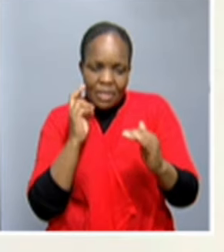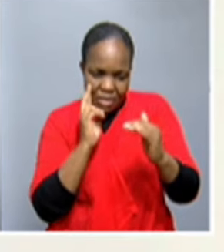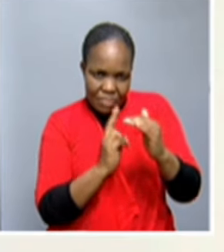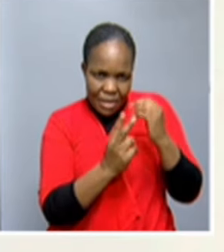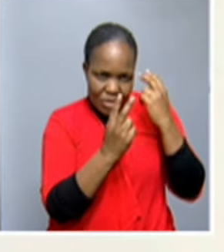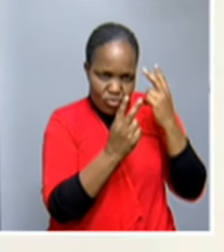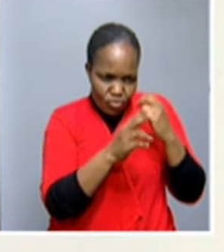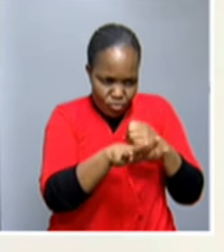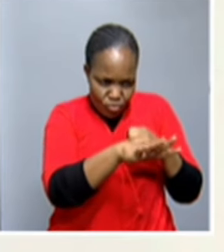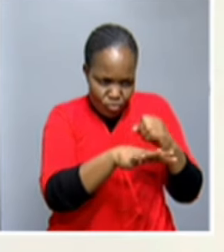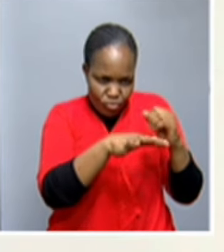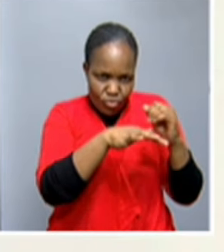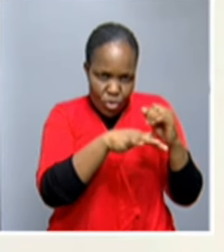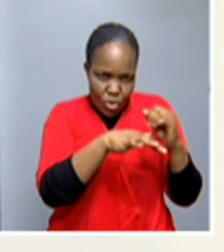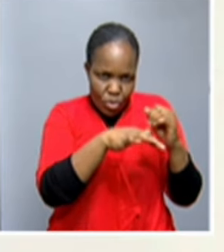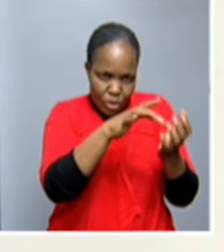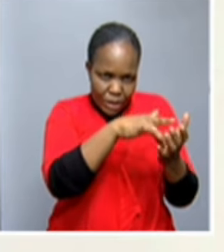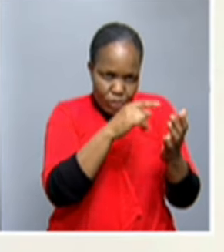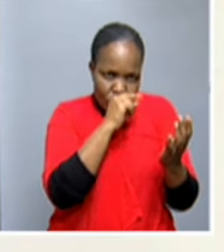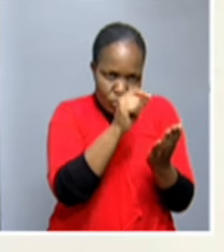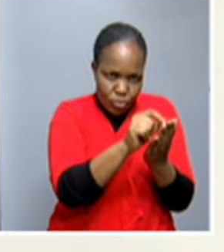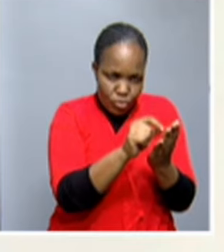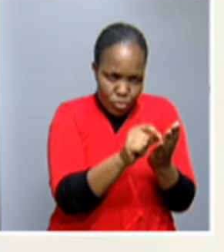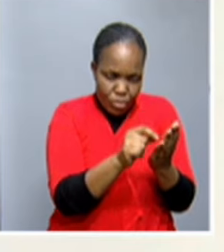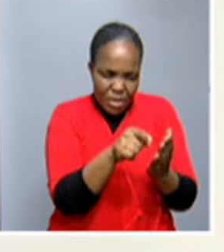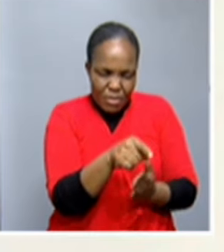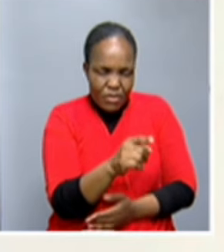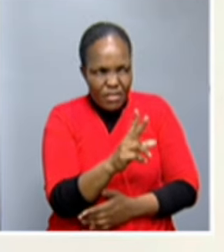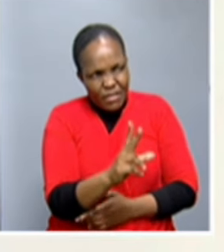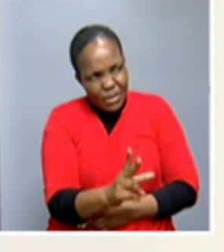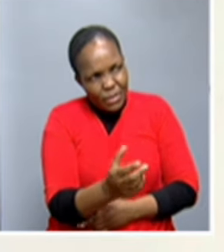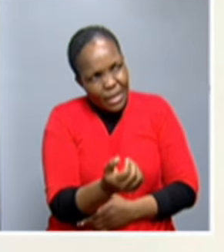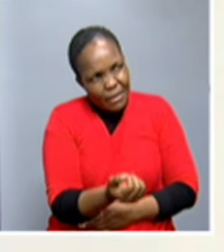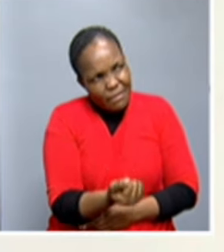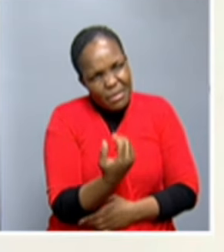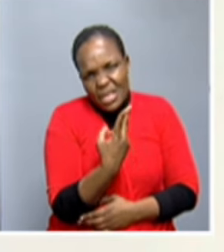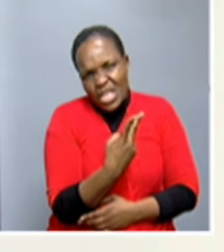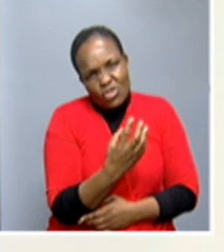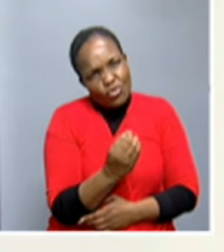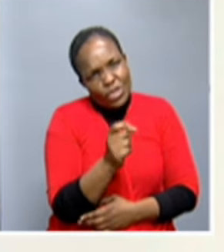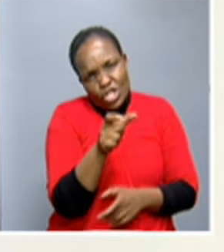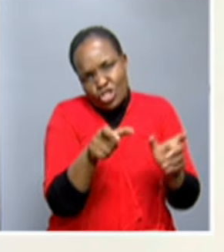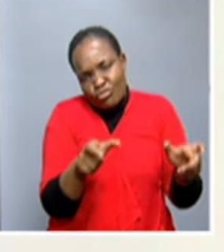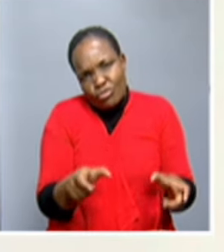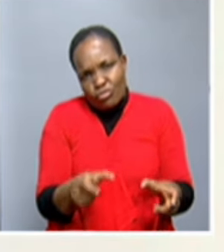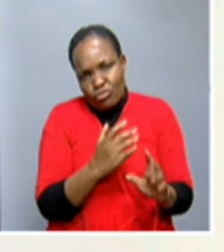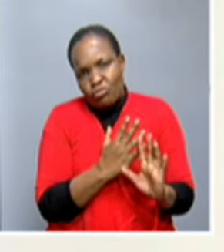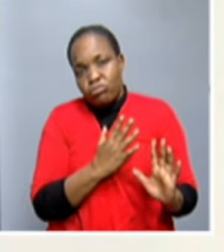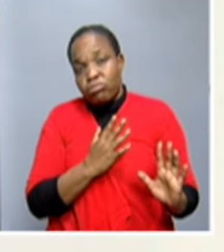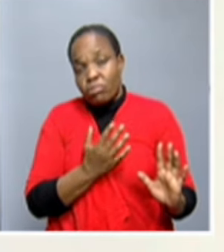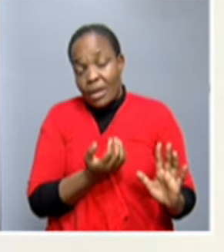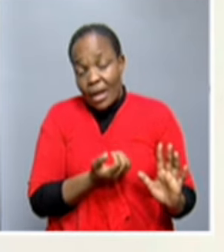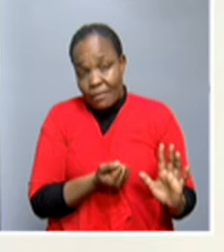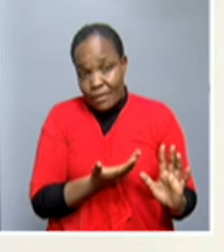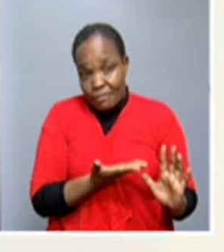registration point. There were only less than 20 people in the queue, and